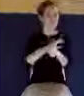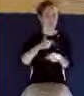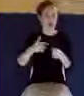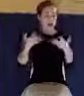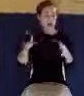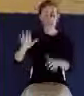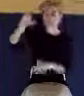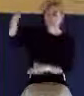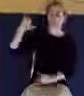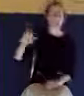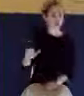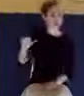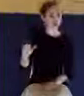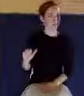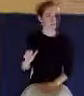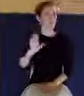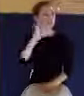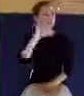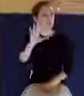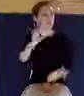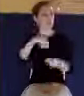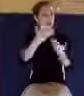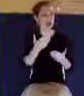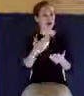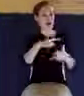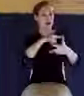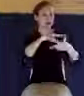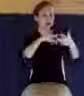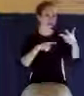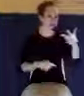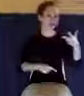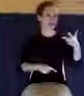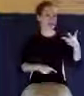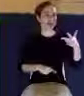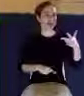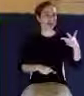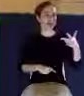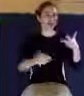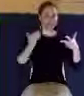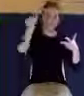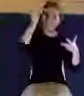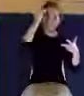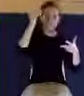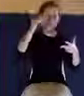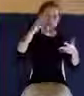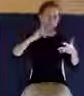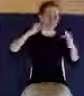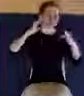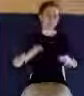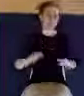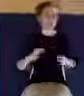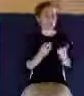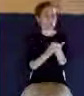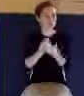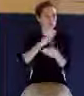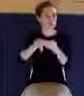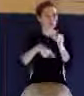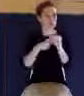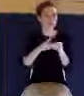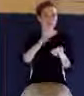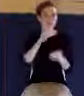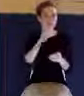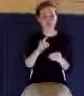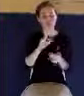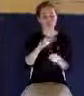me just give you just three what I call infallible proofs of assurance. And I find these here in 1 John